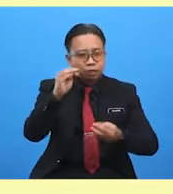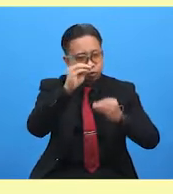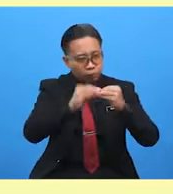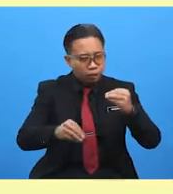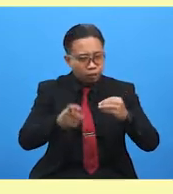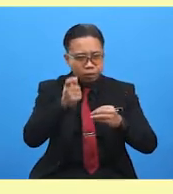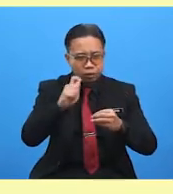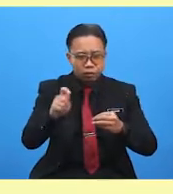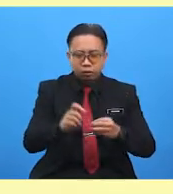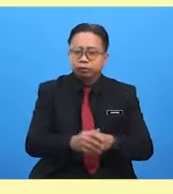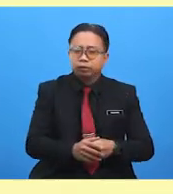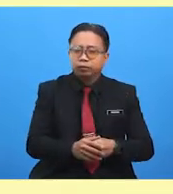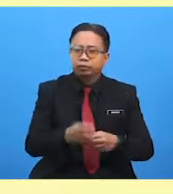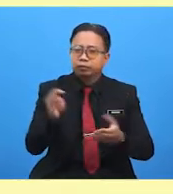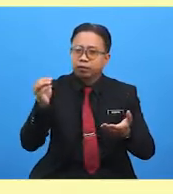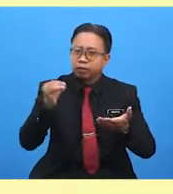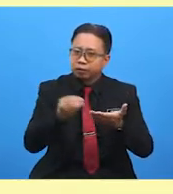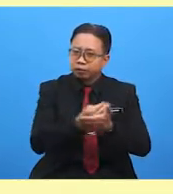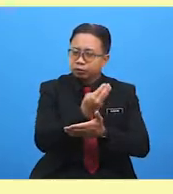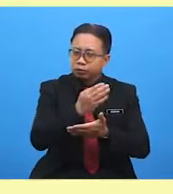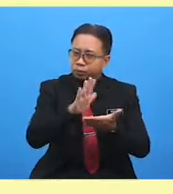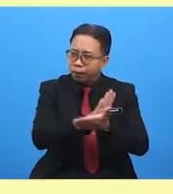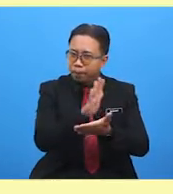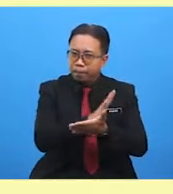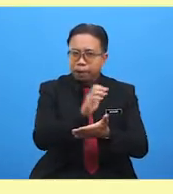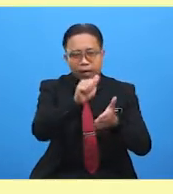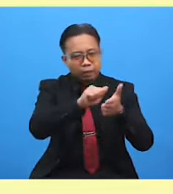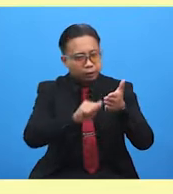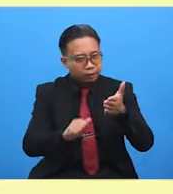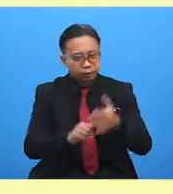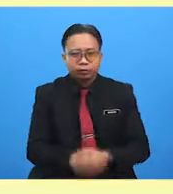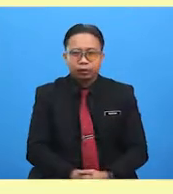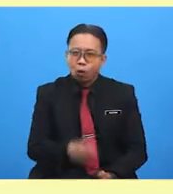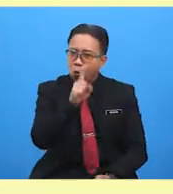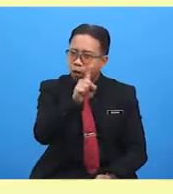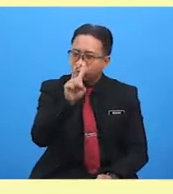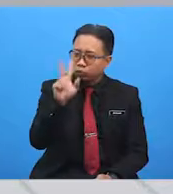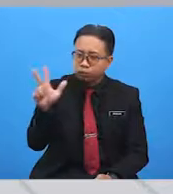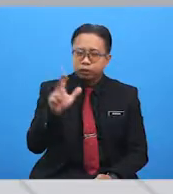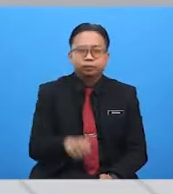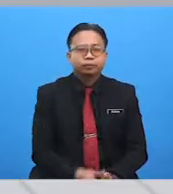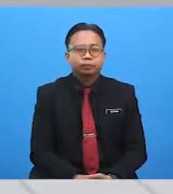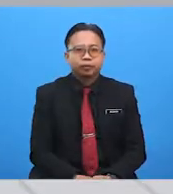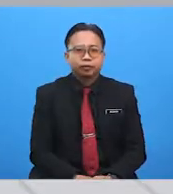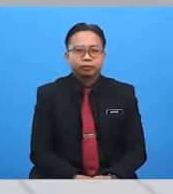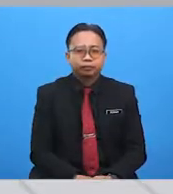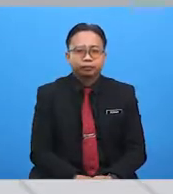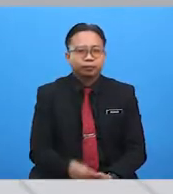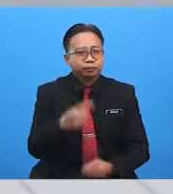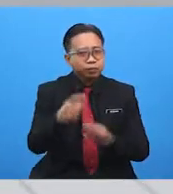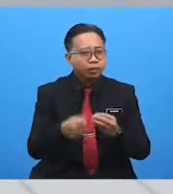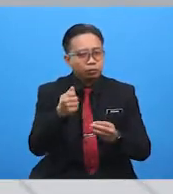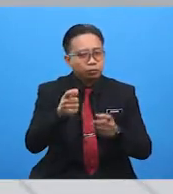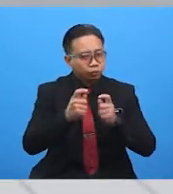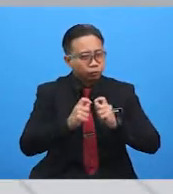with the newspaper articles. One, two, three. When trying to